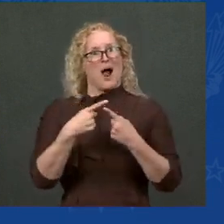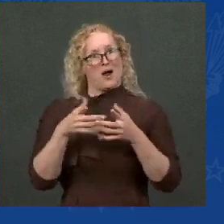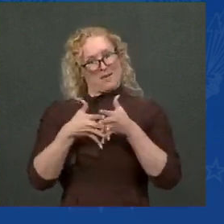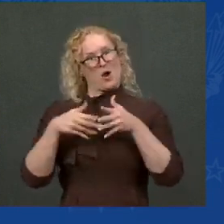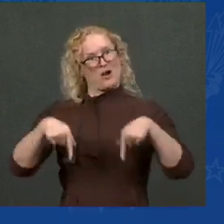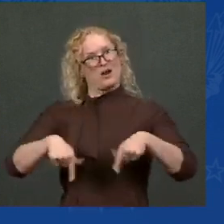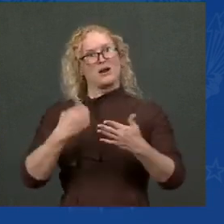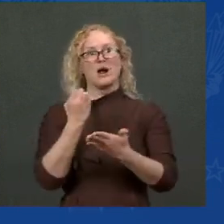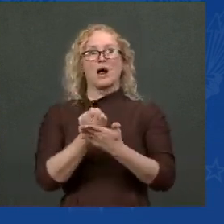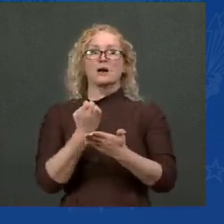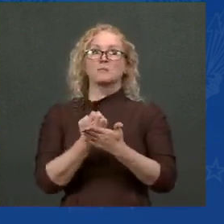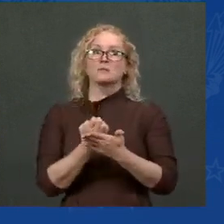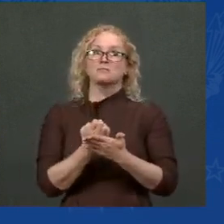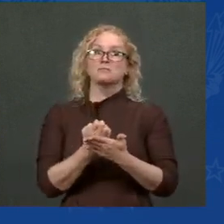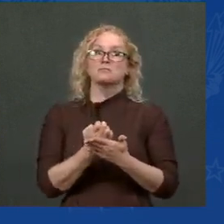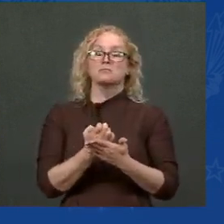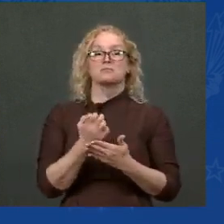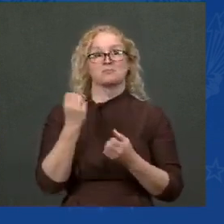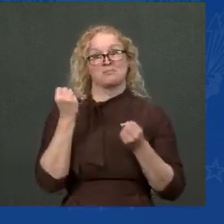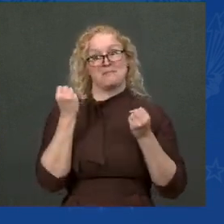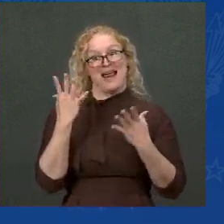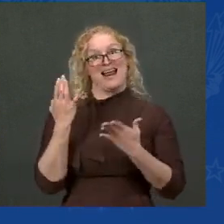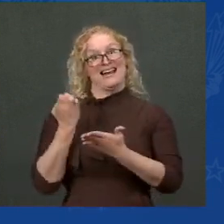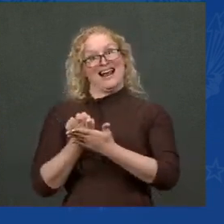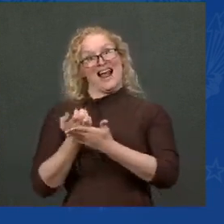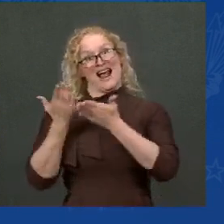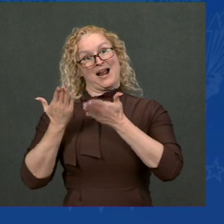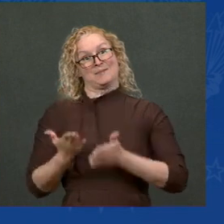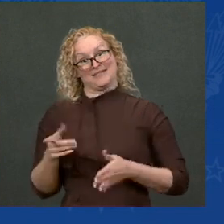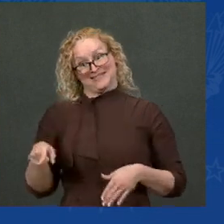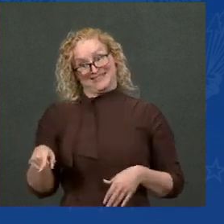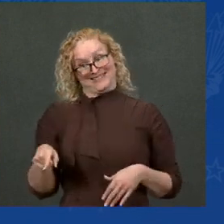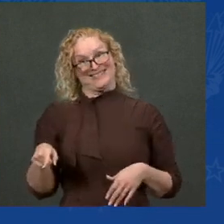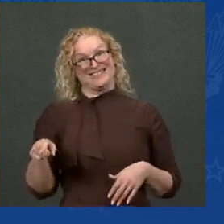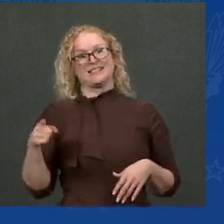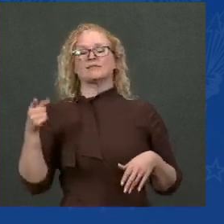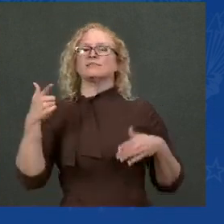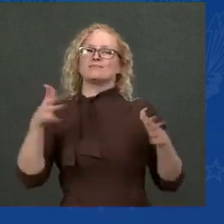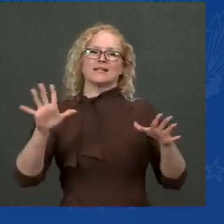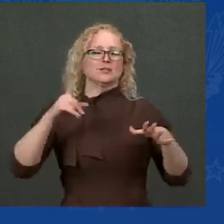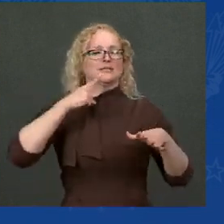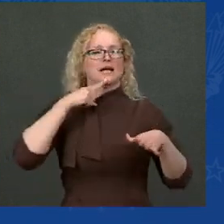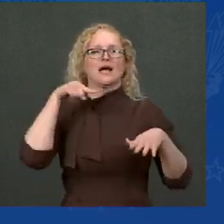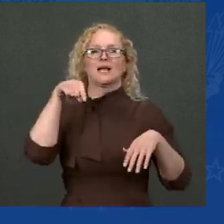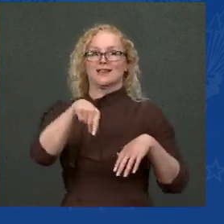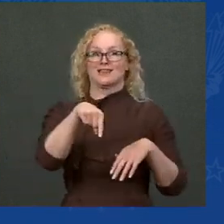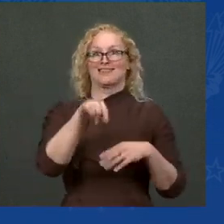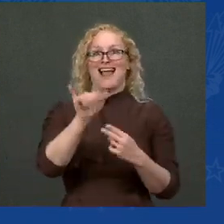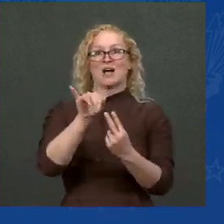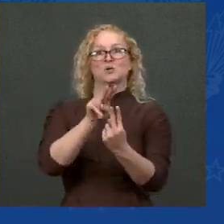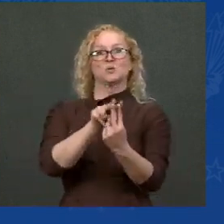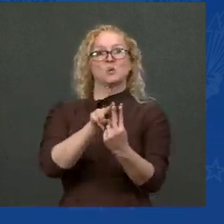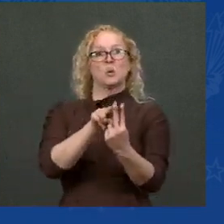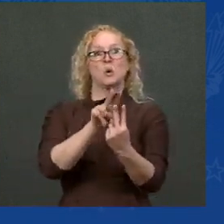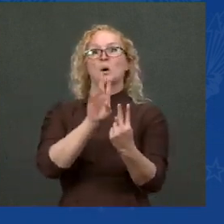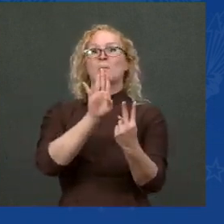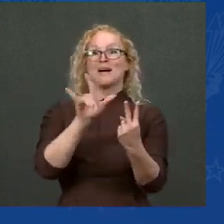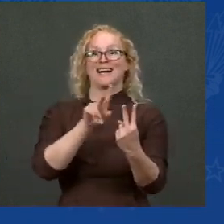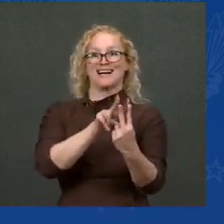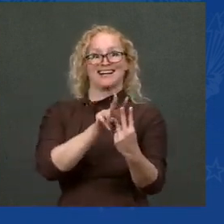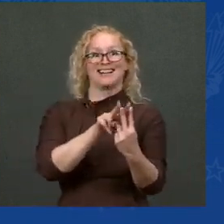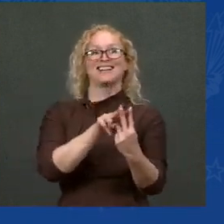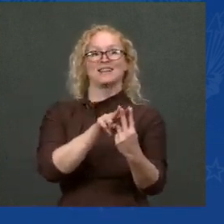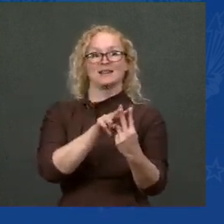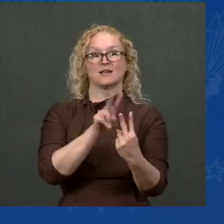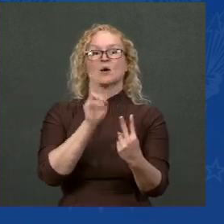and said this will lower inflationary pressure on the economy when we pass my bills. A new analysis from the Wall Street firm